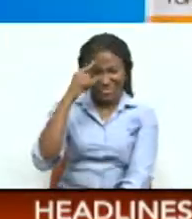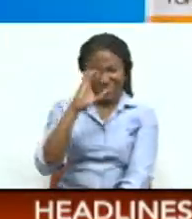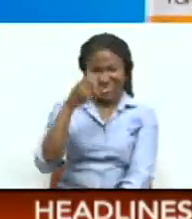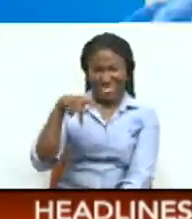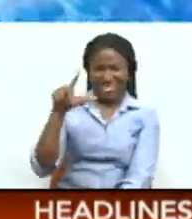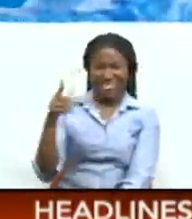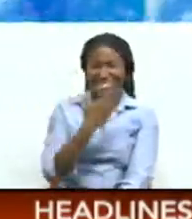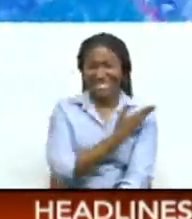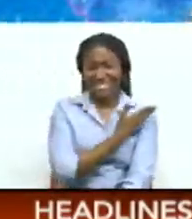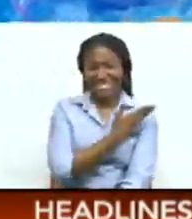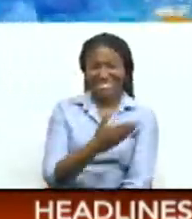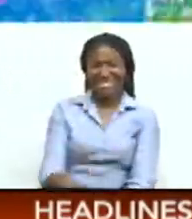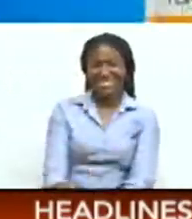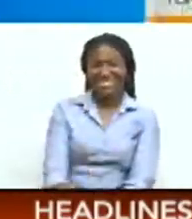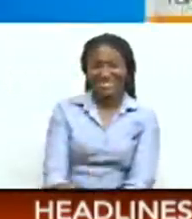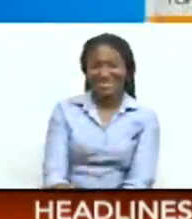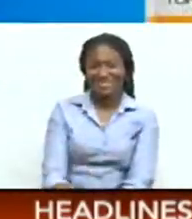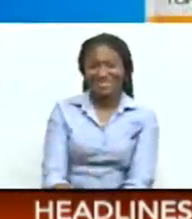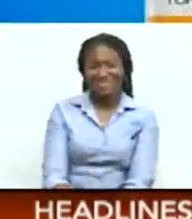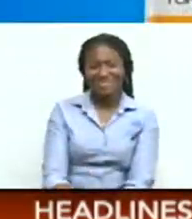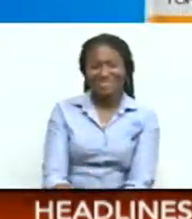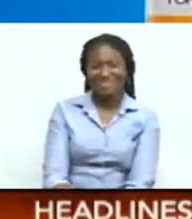official supplement of the CPM.